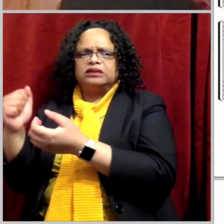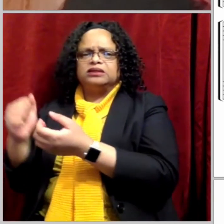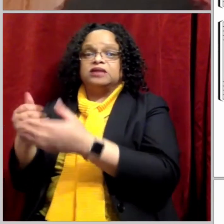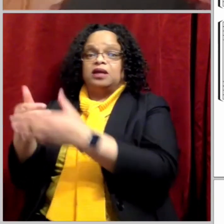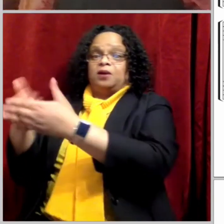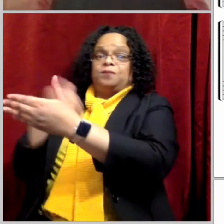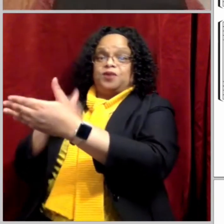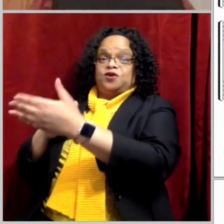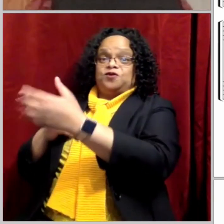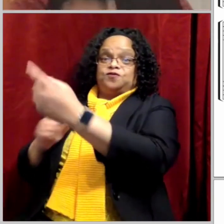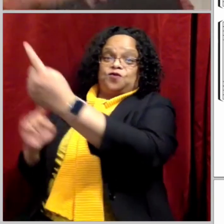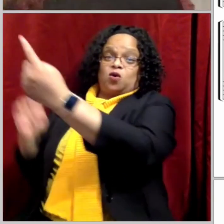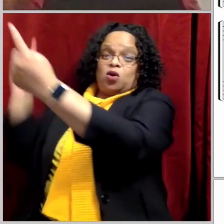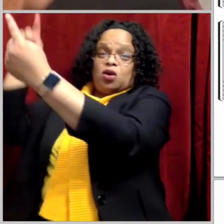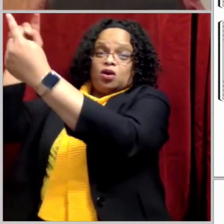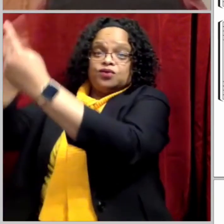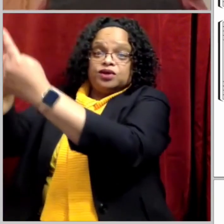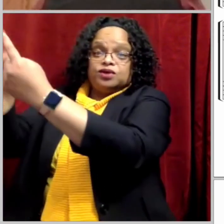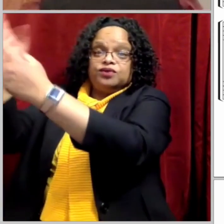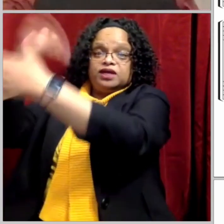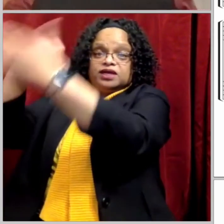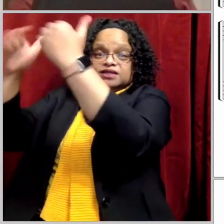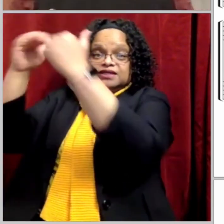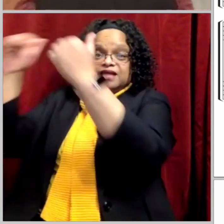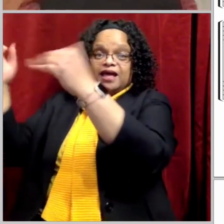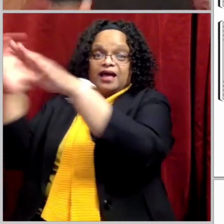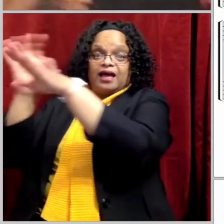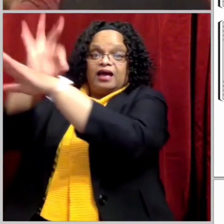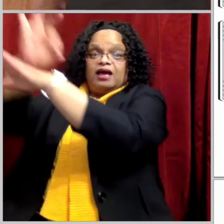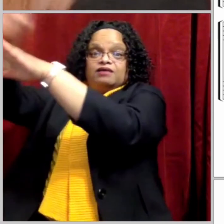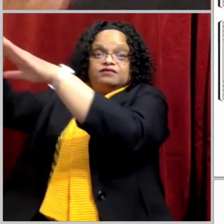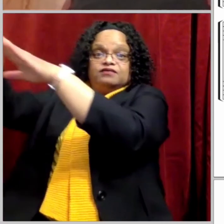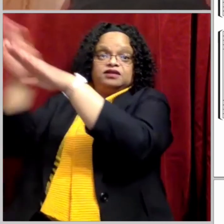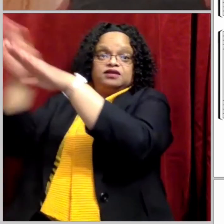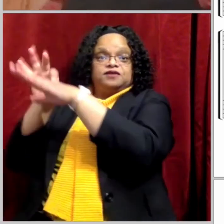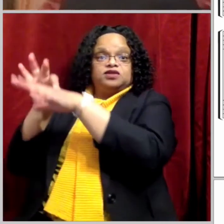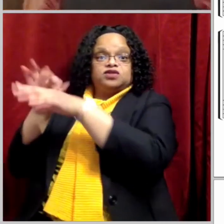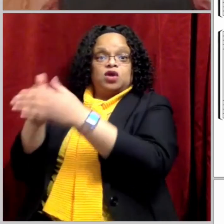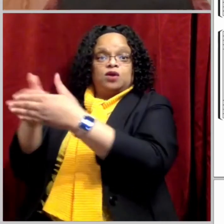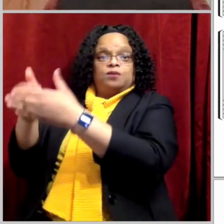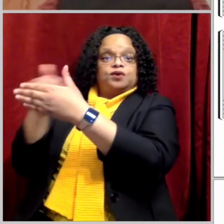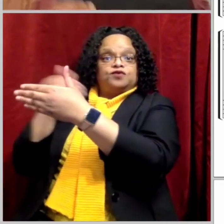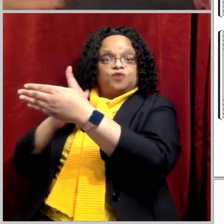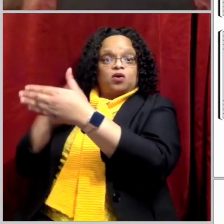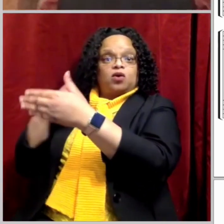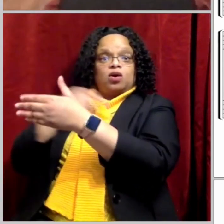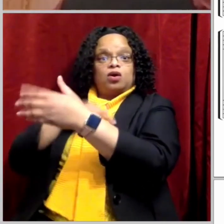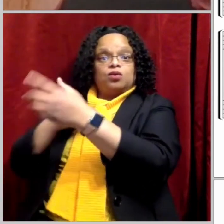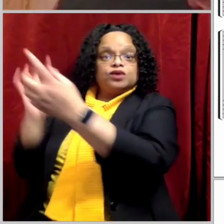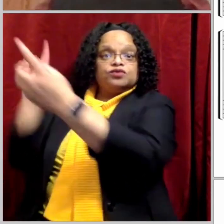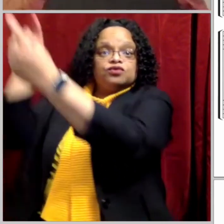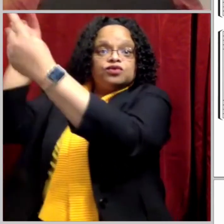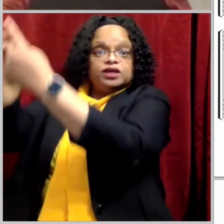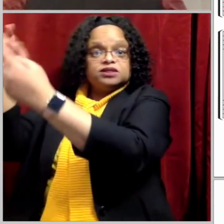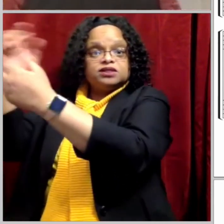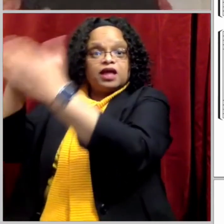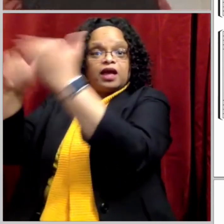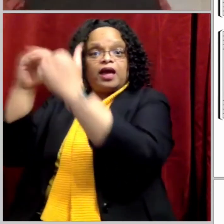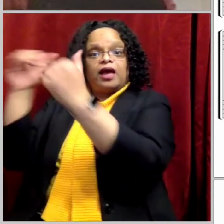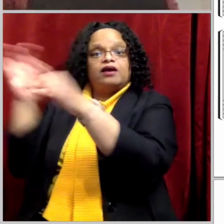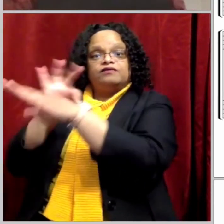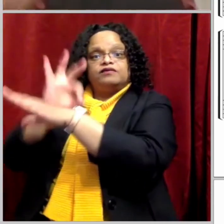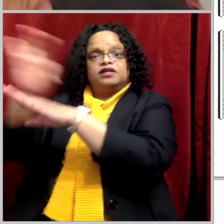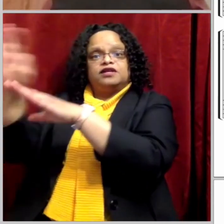Before we reach the heavenly fields Before we reach